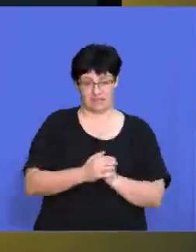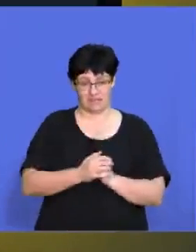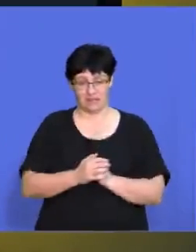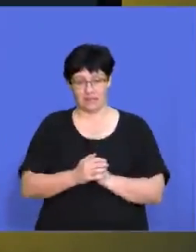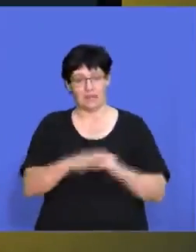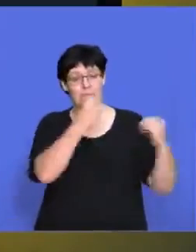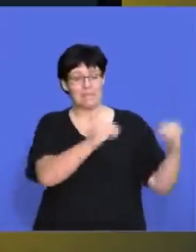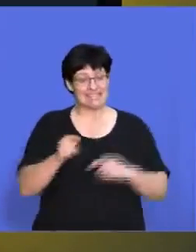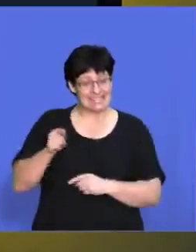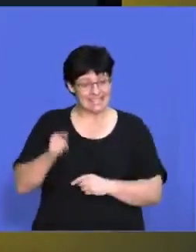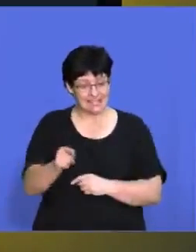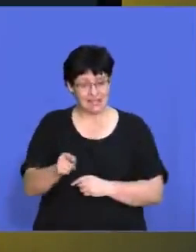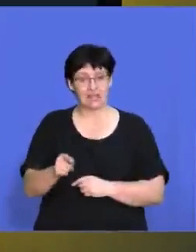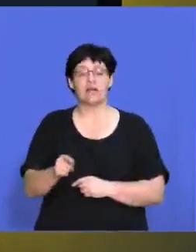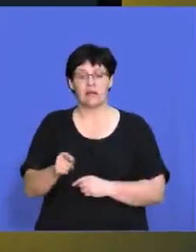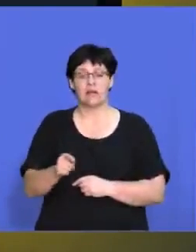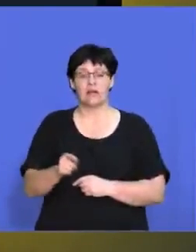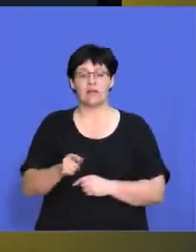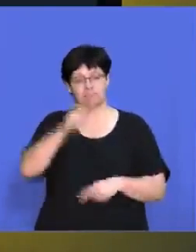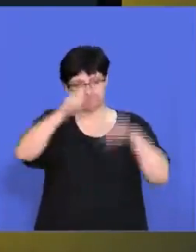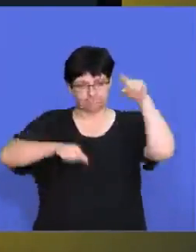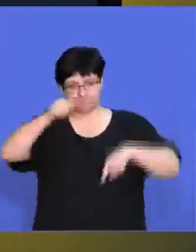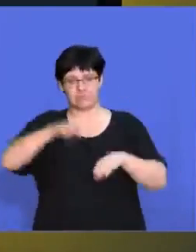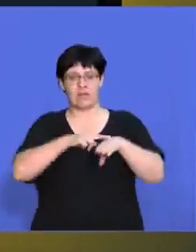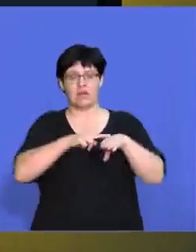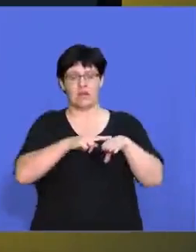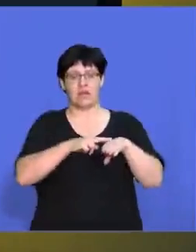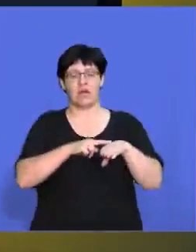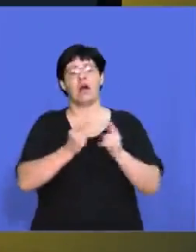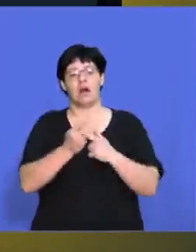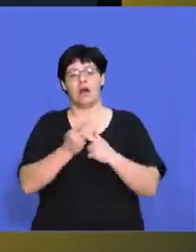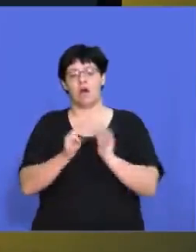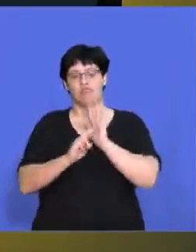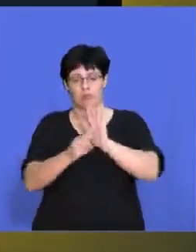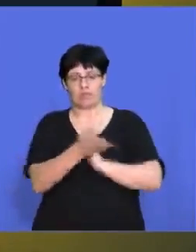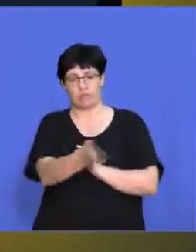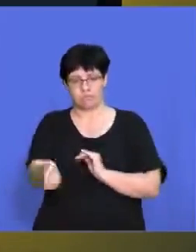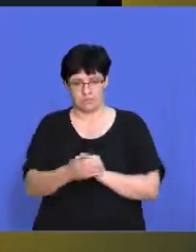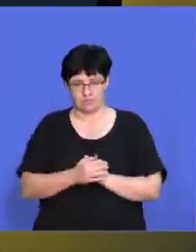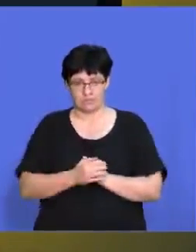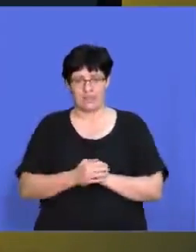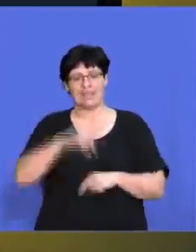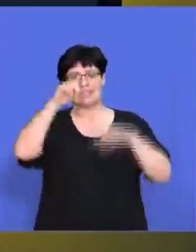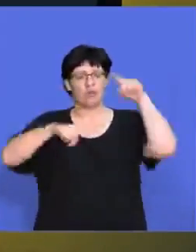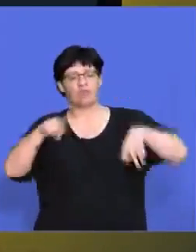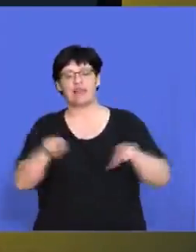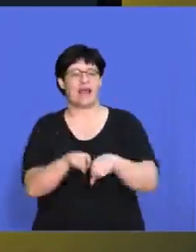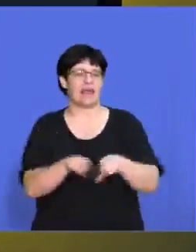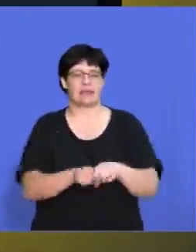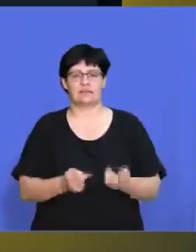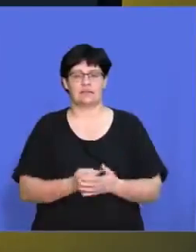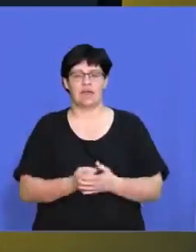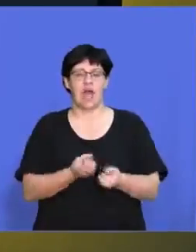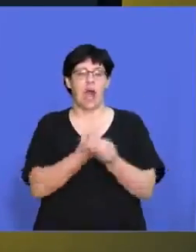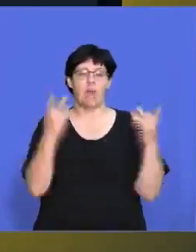workplace. And that, uh, the business is representative of the South African demographics, um, of the countries. The